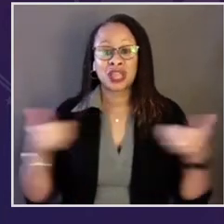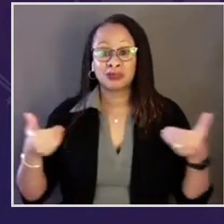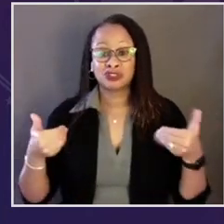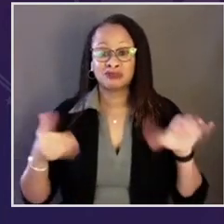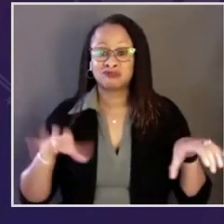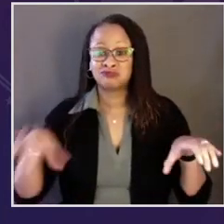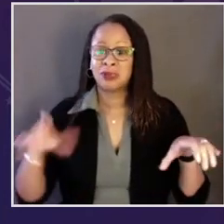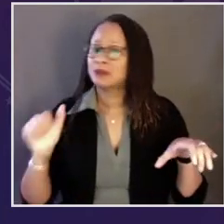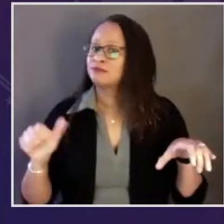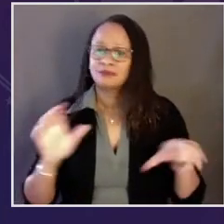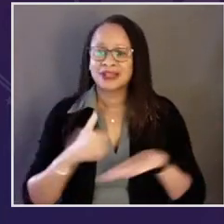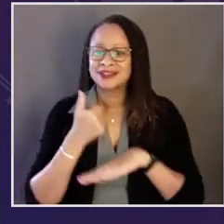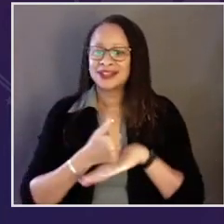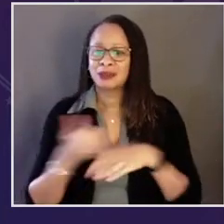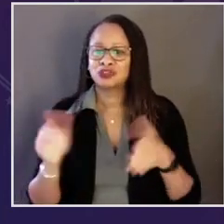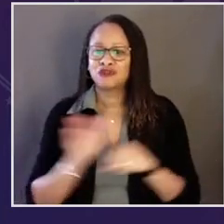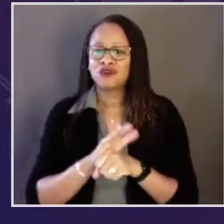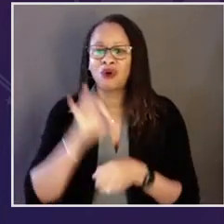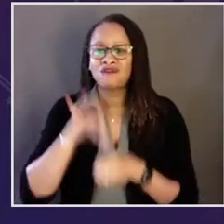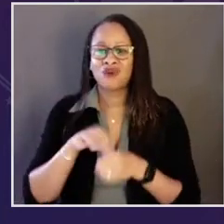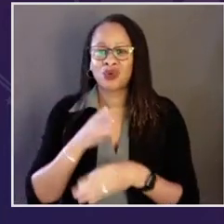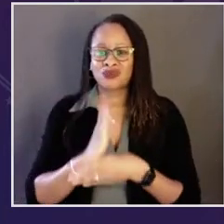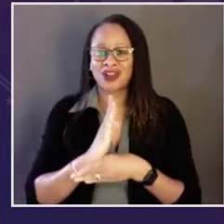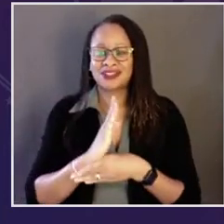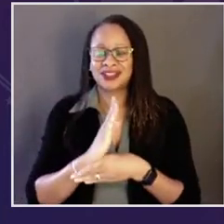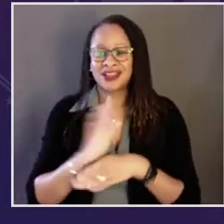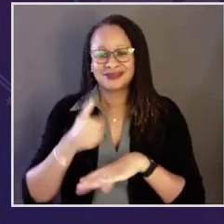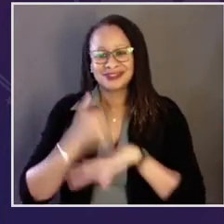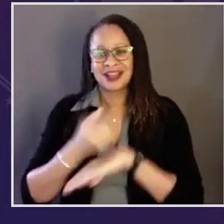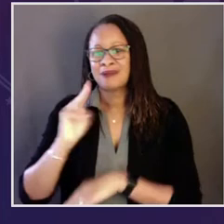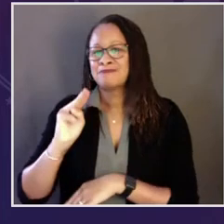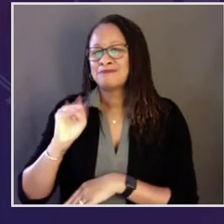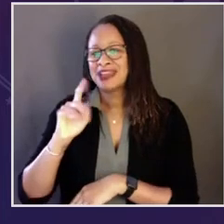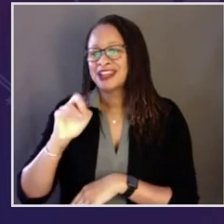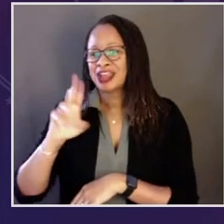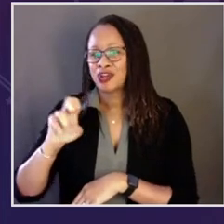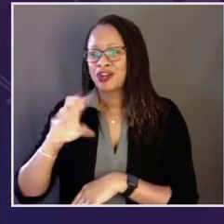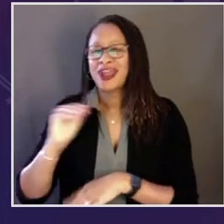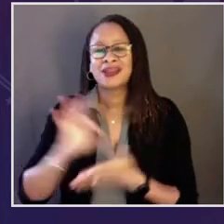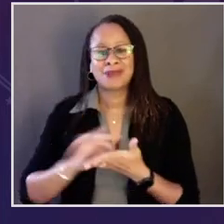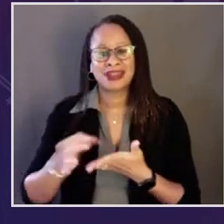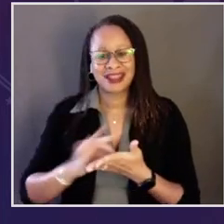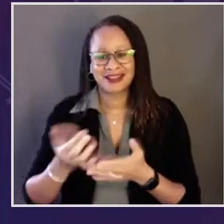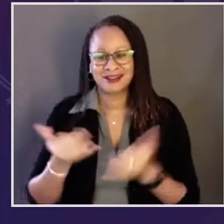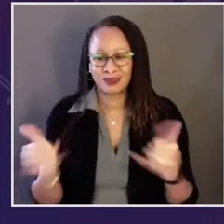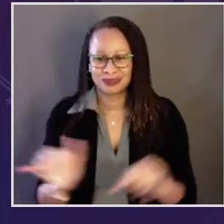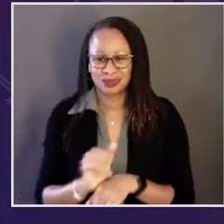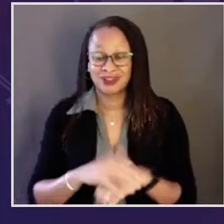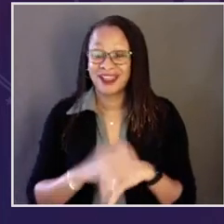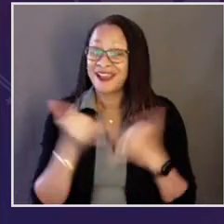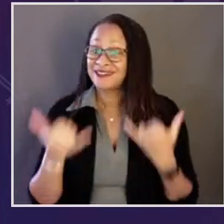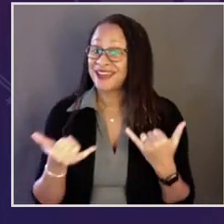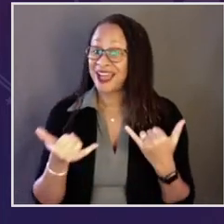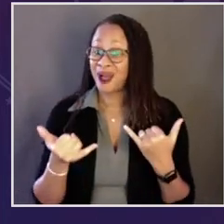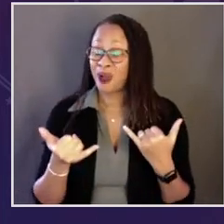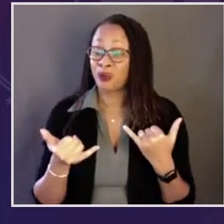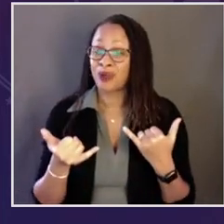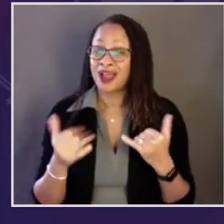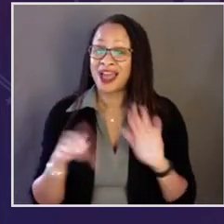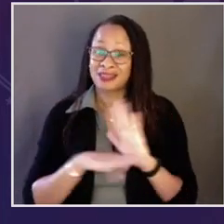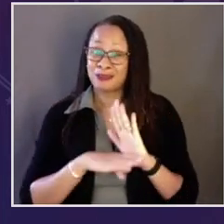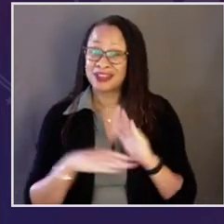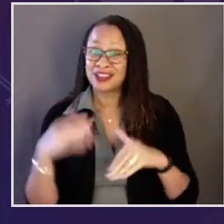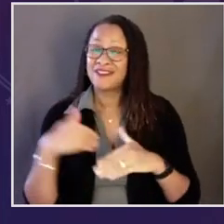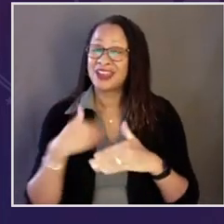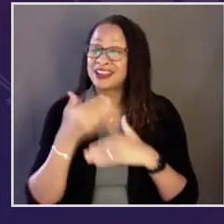1960s, we abolished legal segregation, established full voting rights, and enacted Medicare and Medicaid.